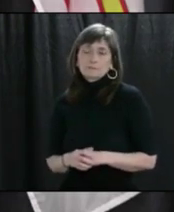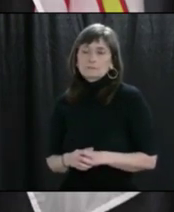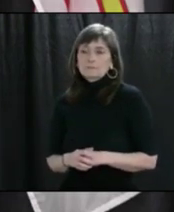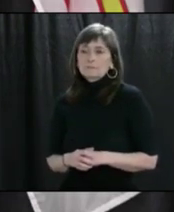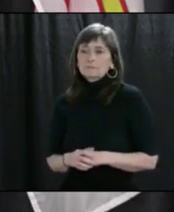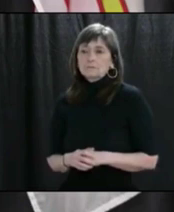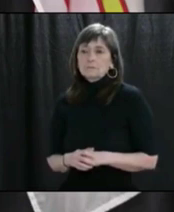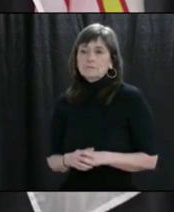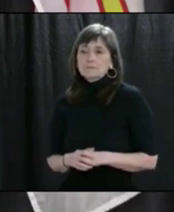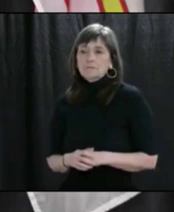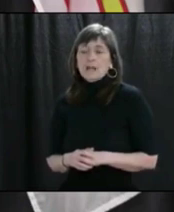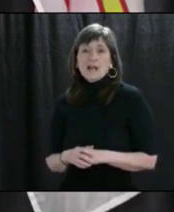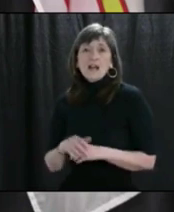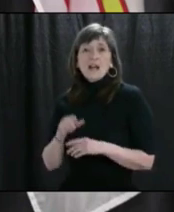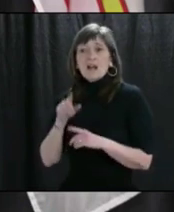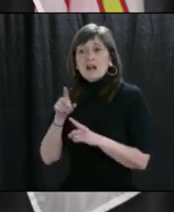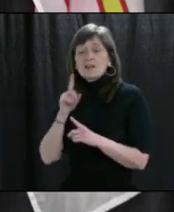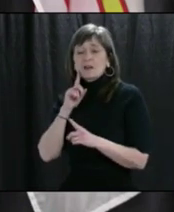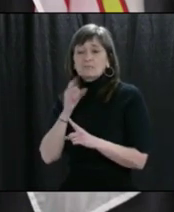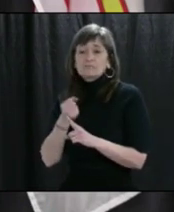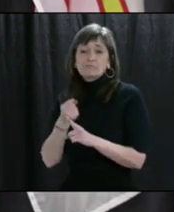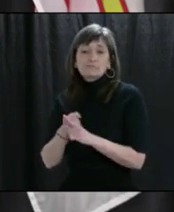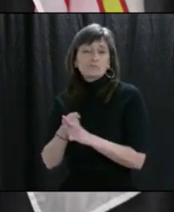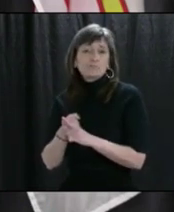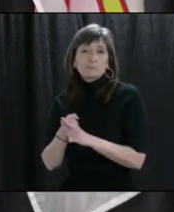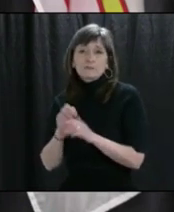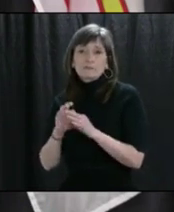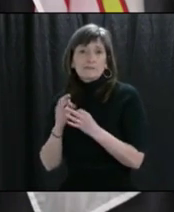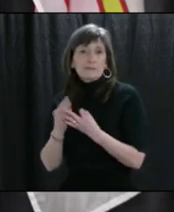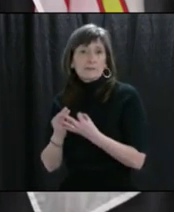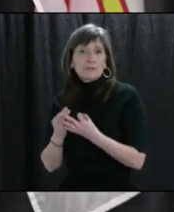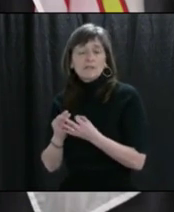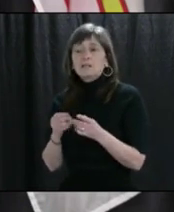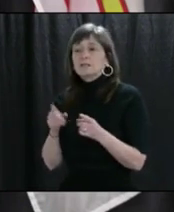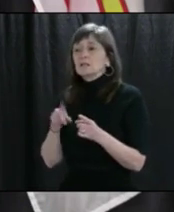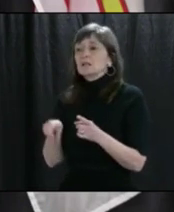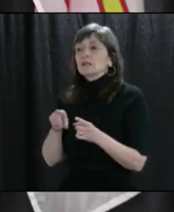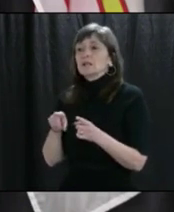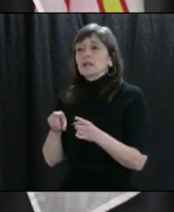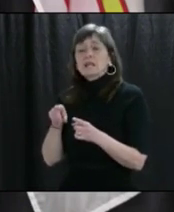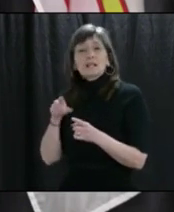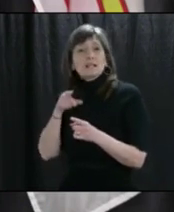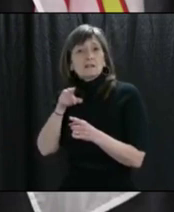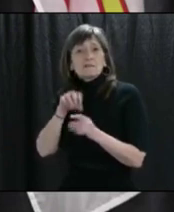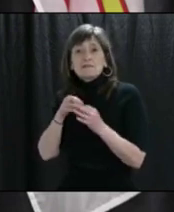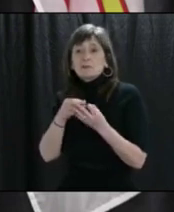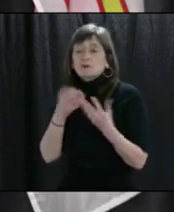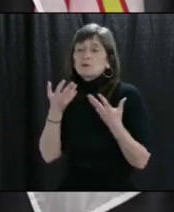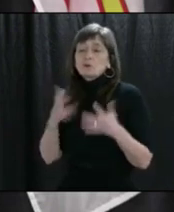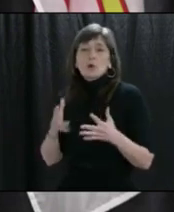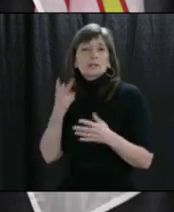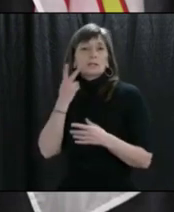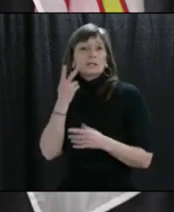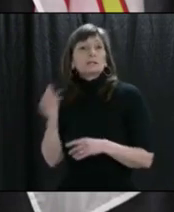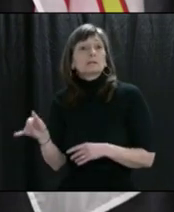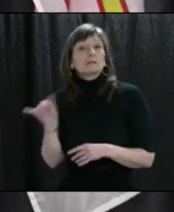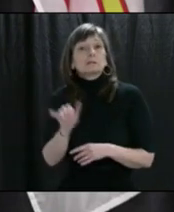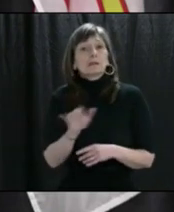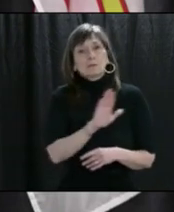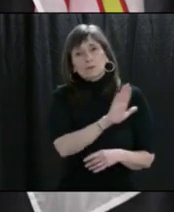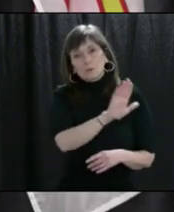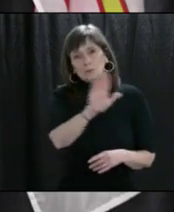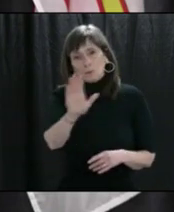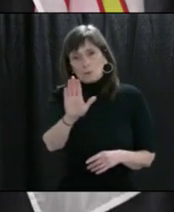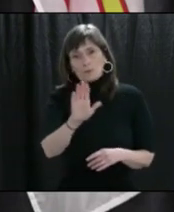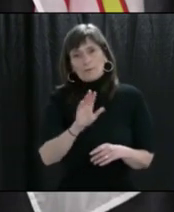had hit his home and their family and that they do not want to see the same result for your